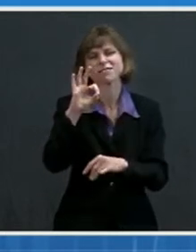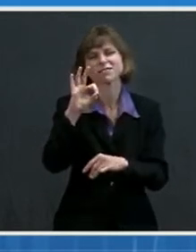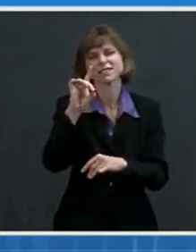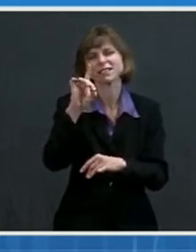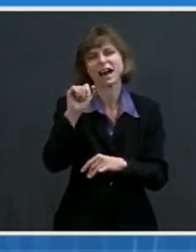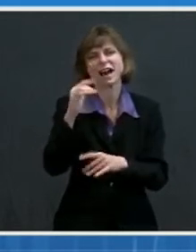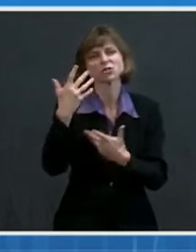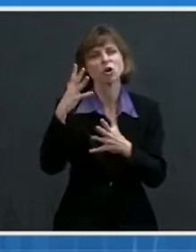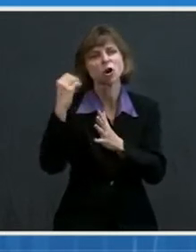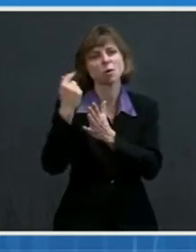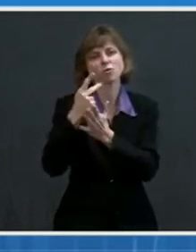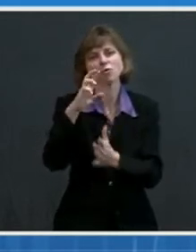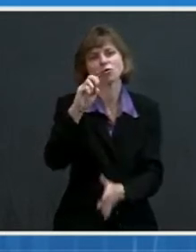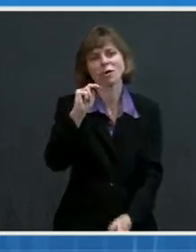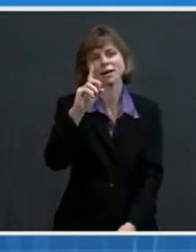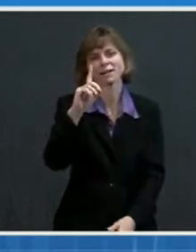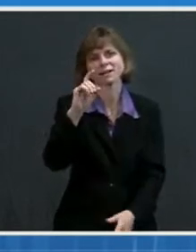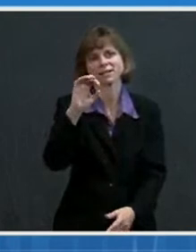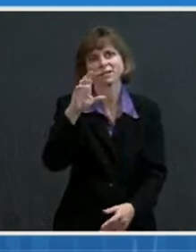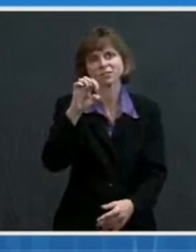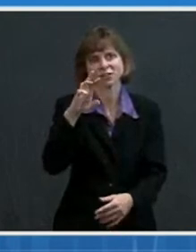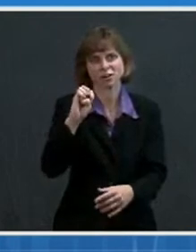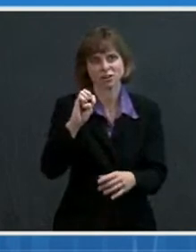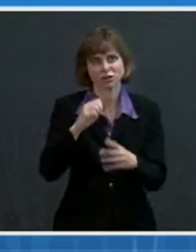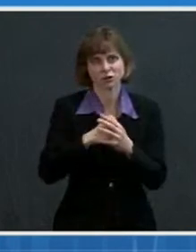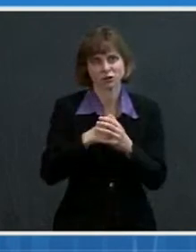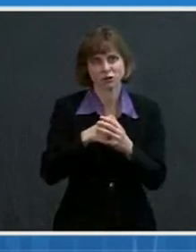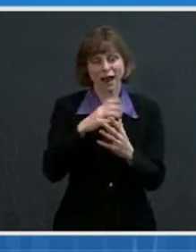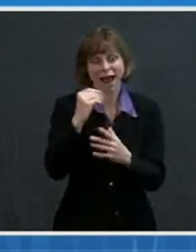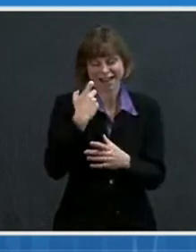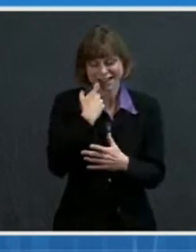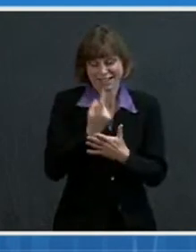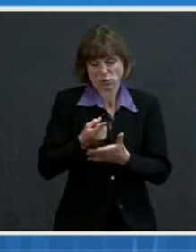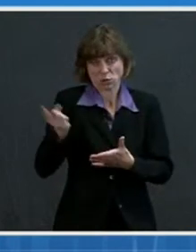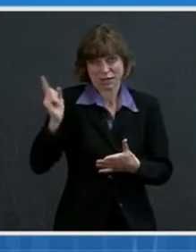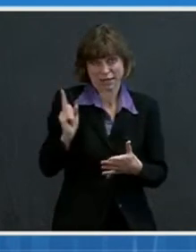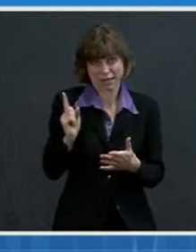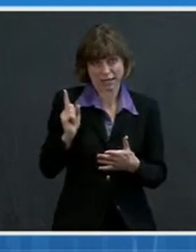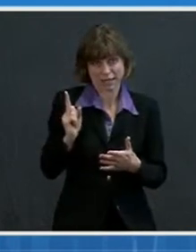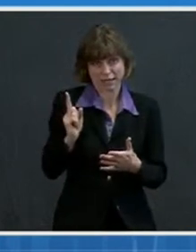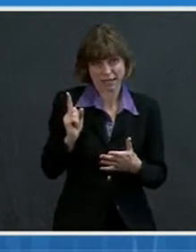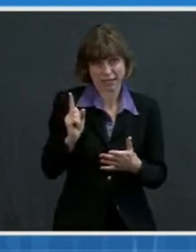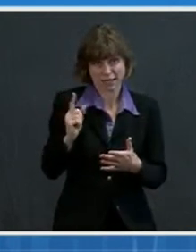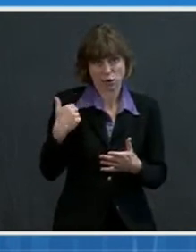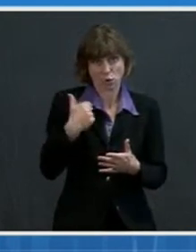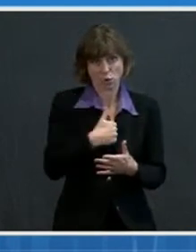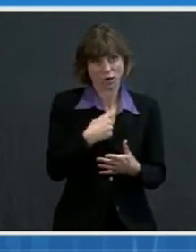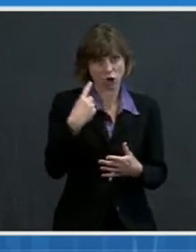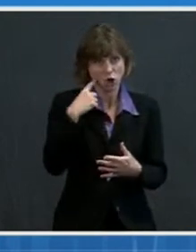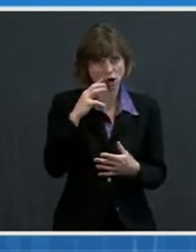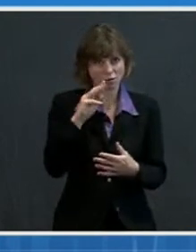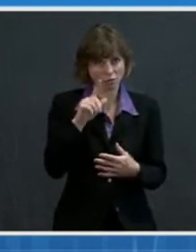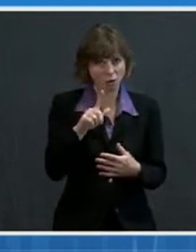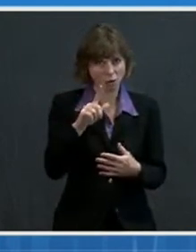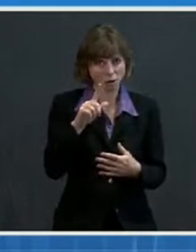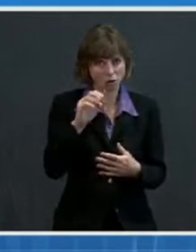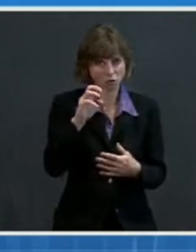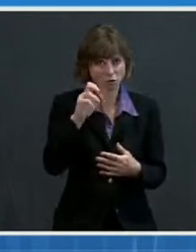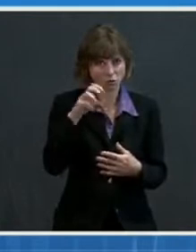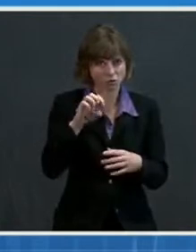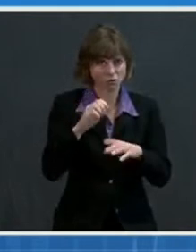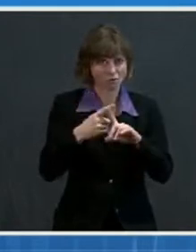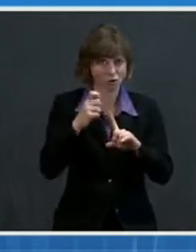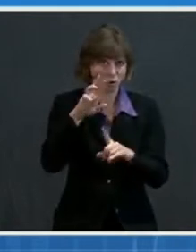remdesivir from Gilead. And just this past week, we've heard of malnupiravir from